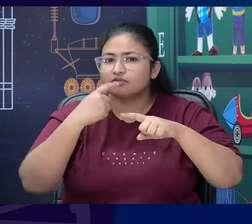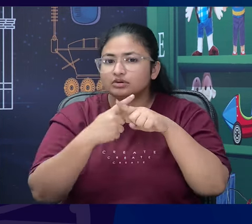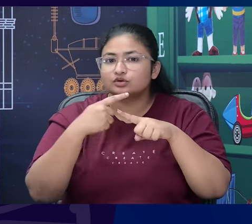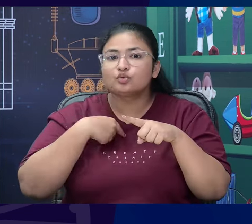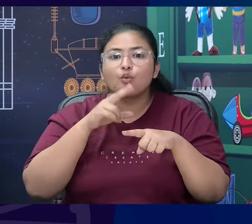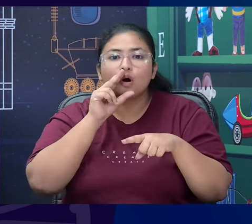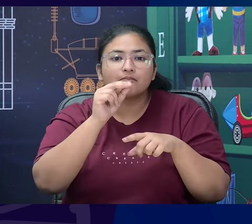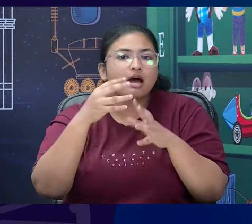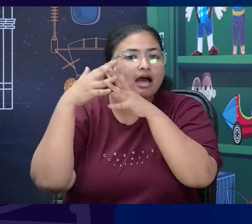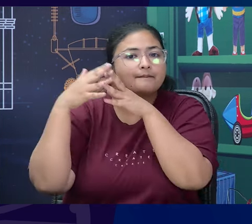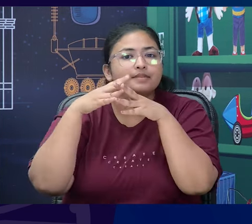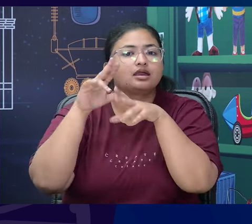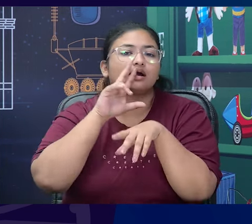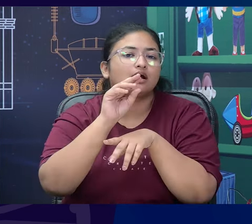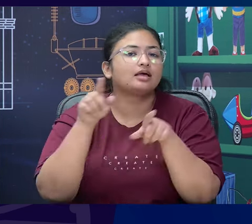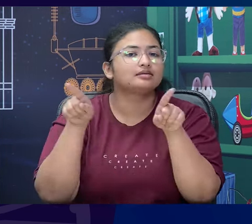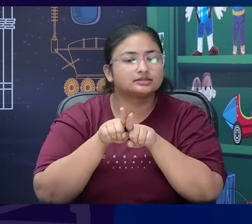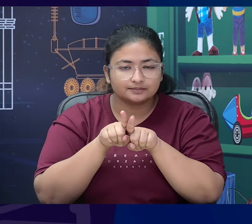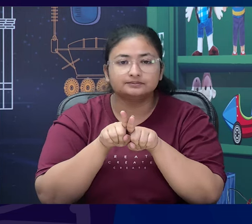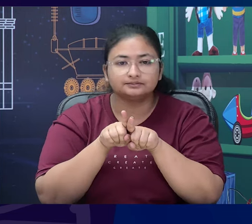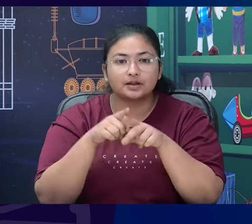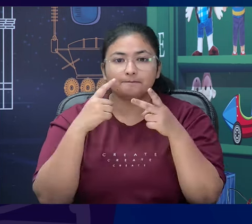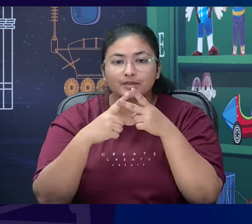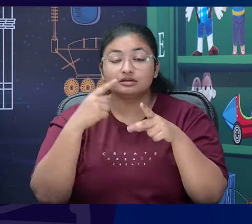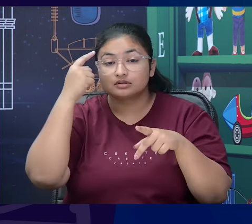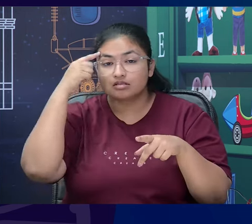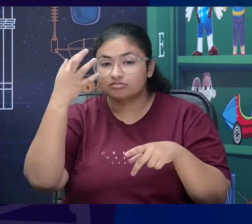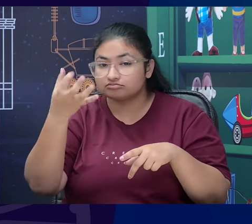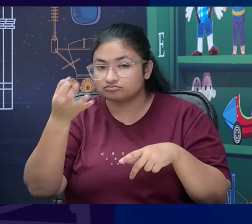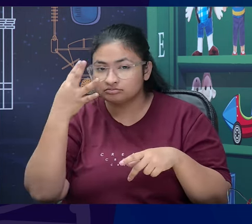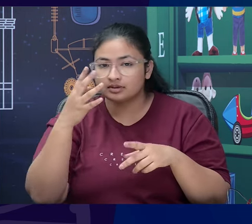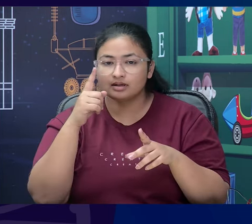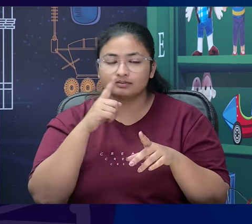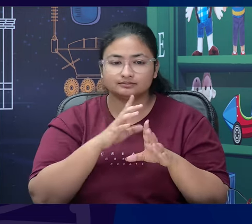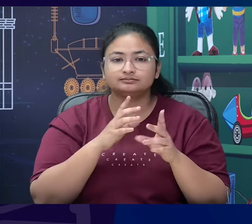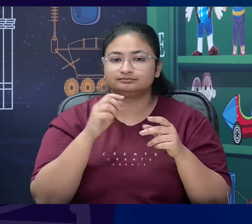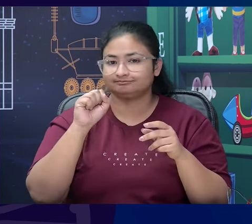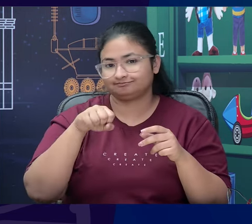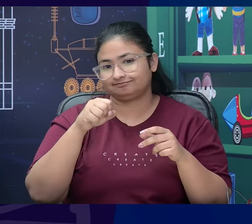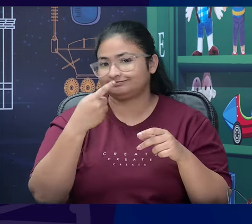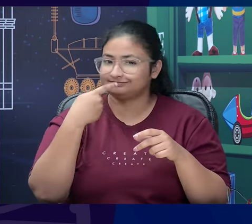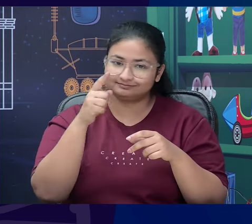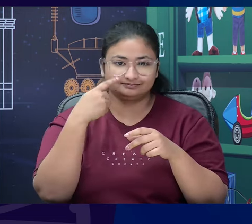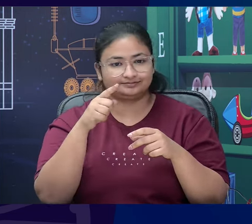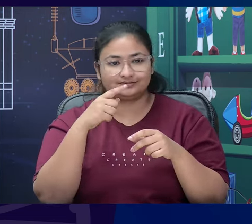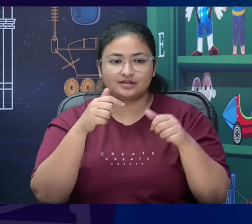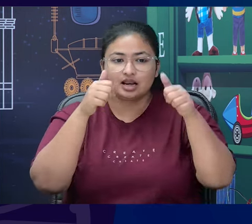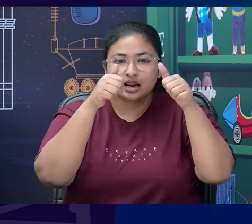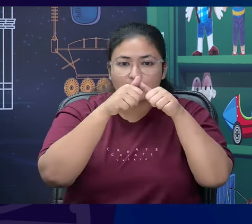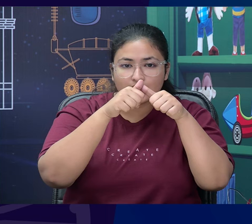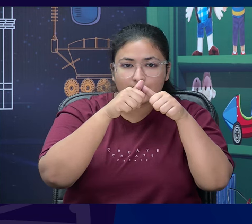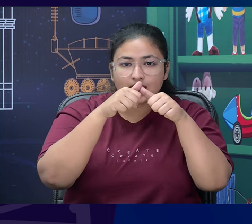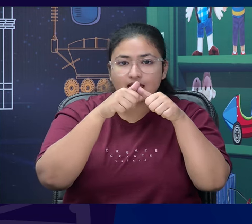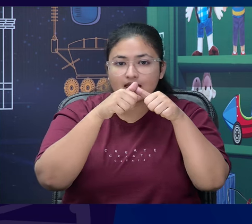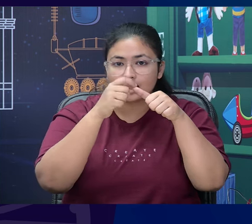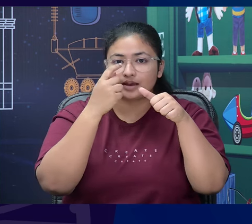an American accent and he is also clever and deceptive. Absolutely right. So, that